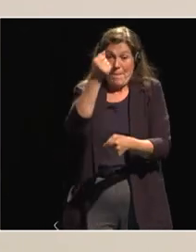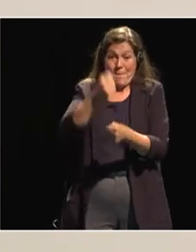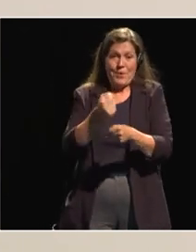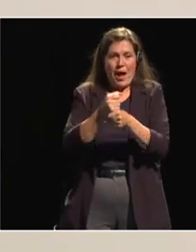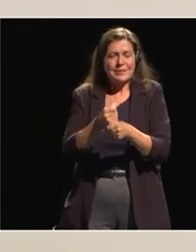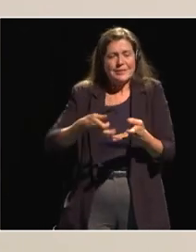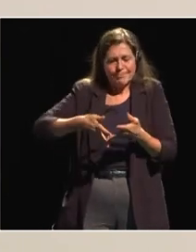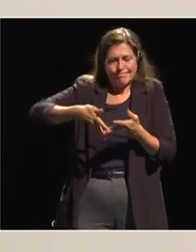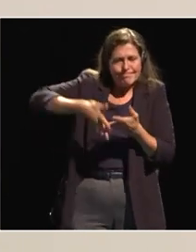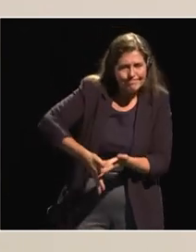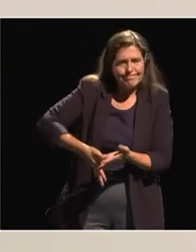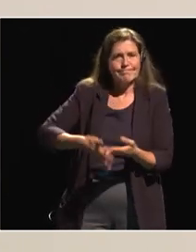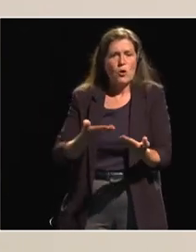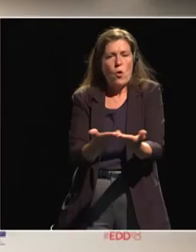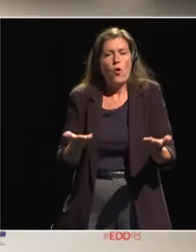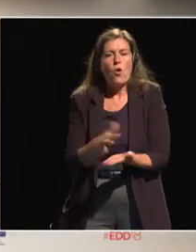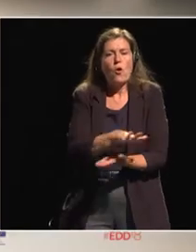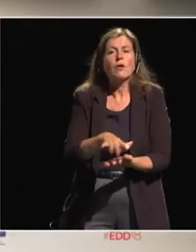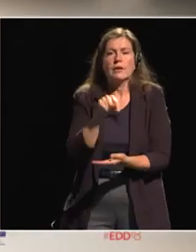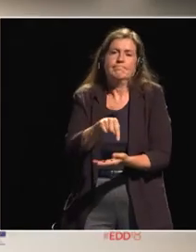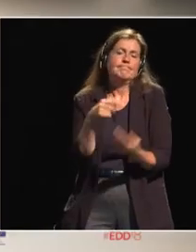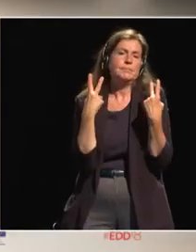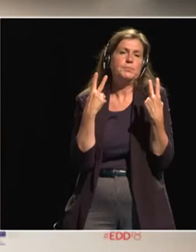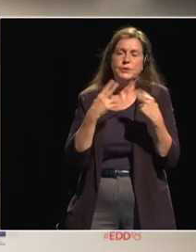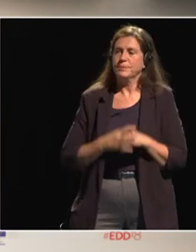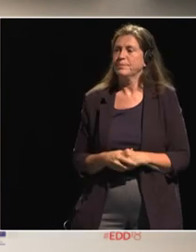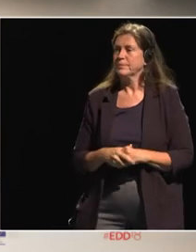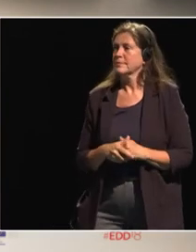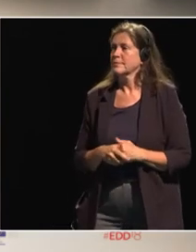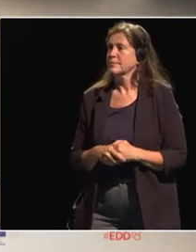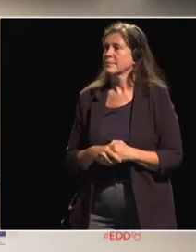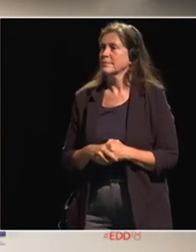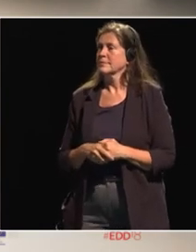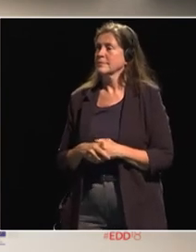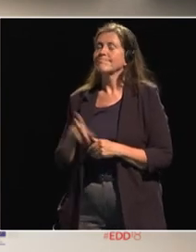we are doing thank you thank you thank yes fatma you wanted to add something